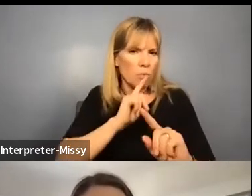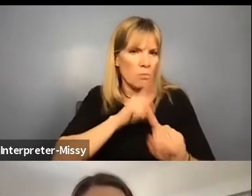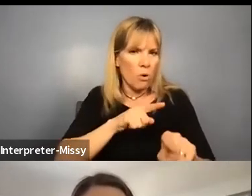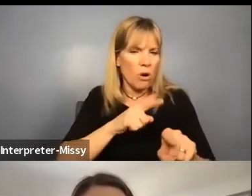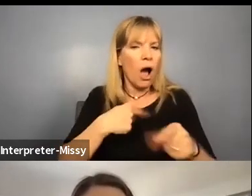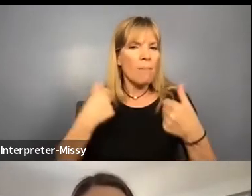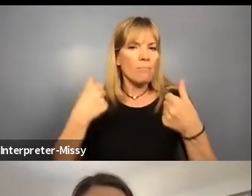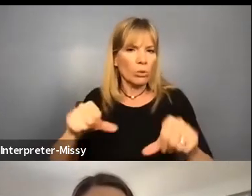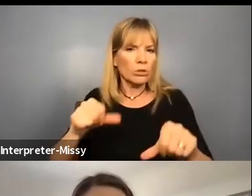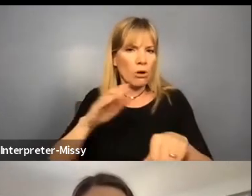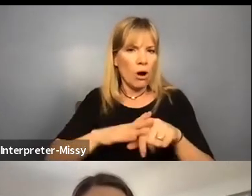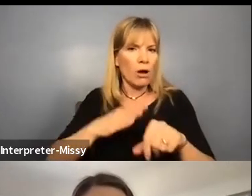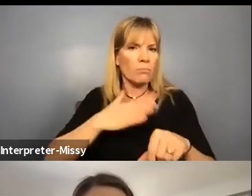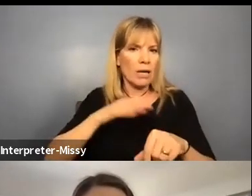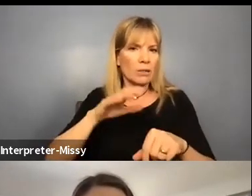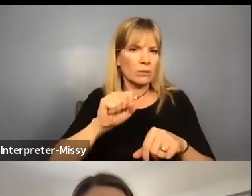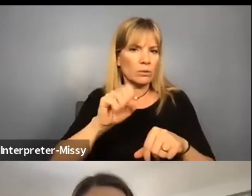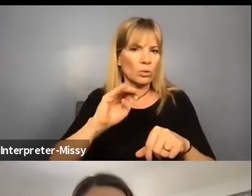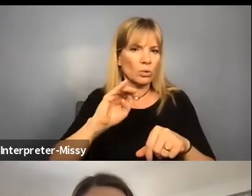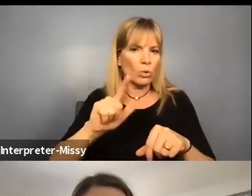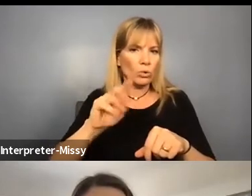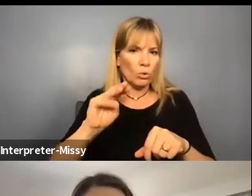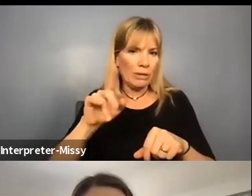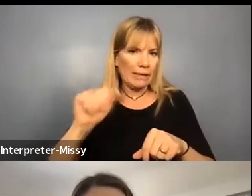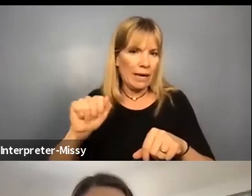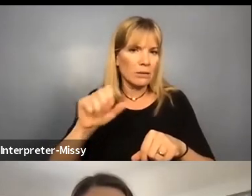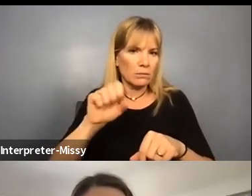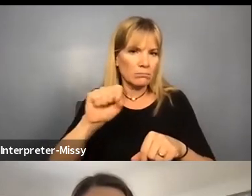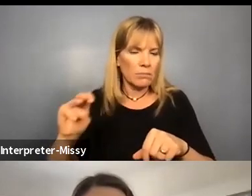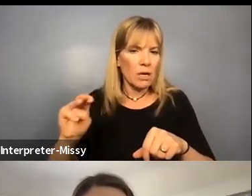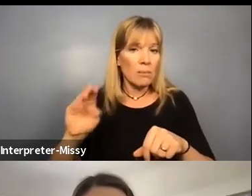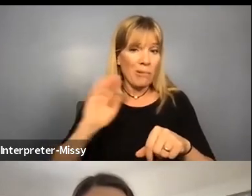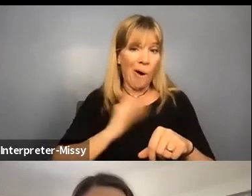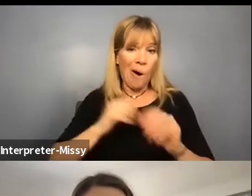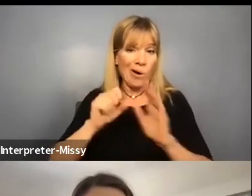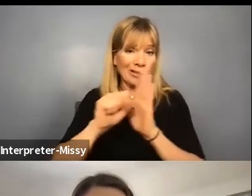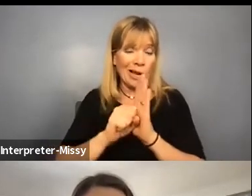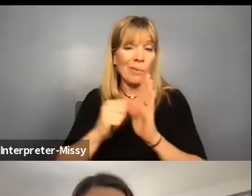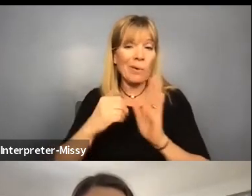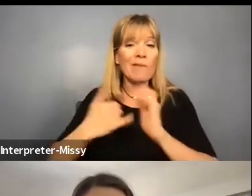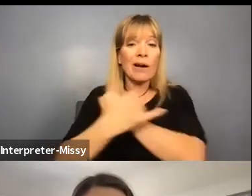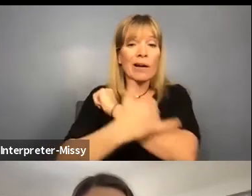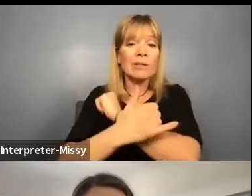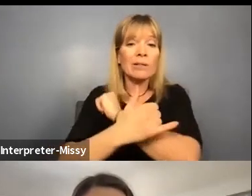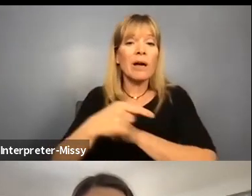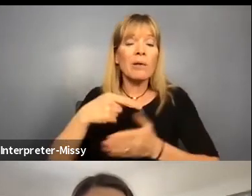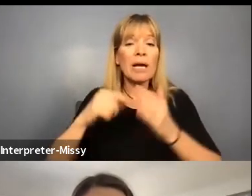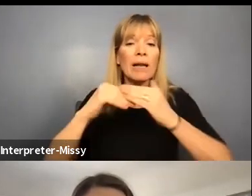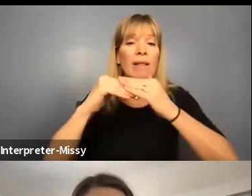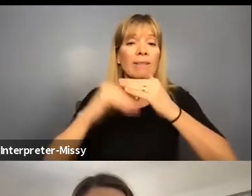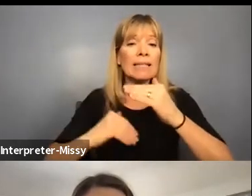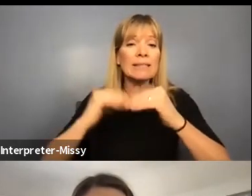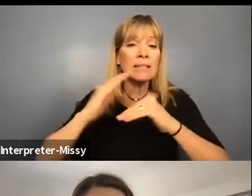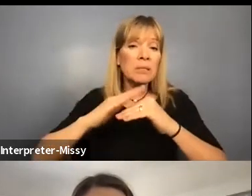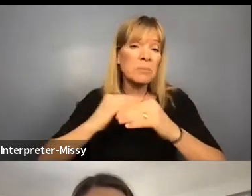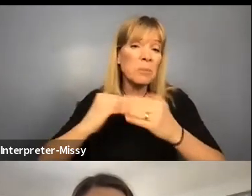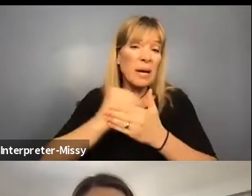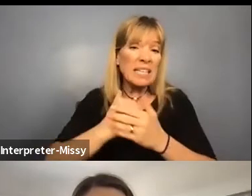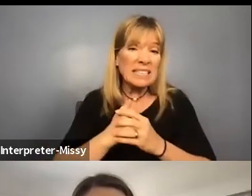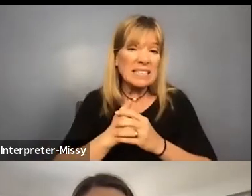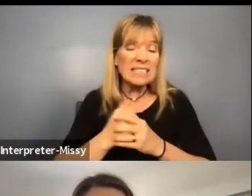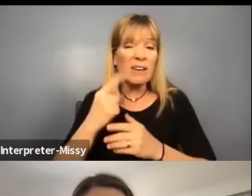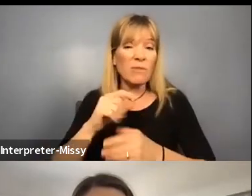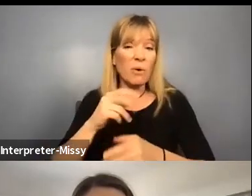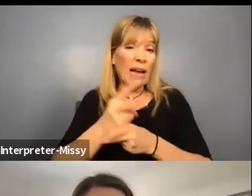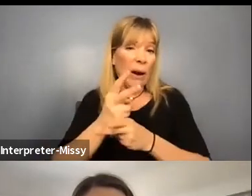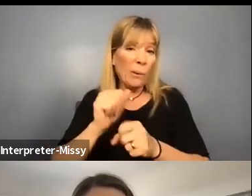posted on social media, but in our state, we have some counties that are paying less than minimum wage for care